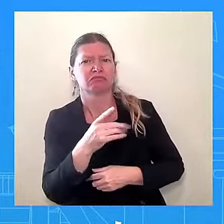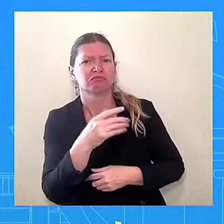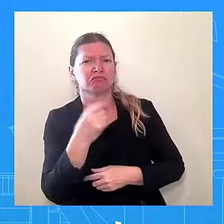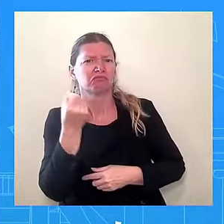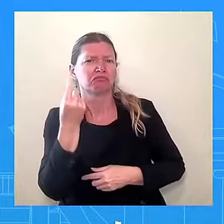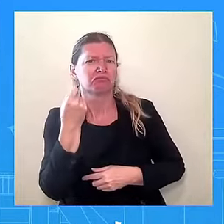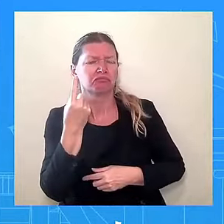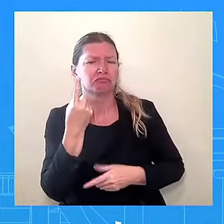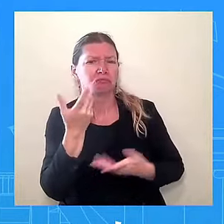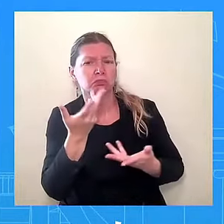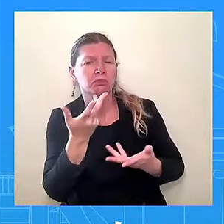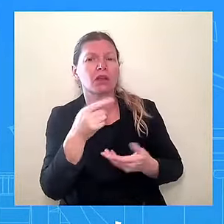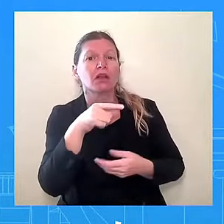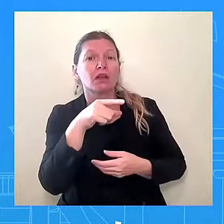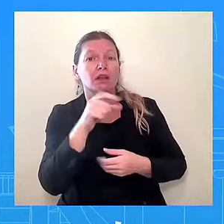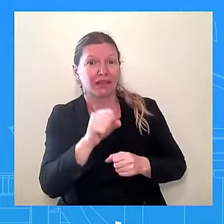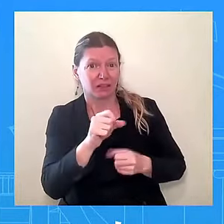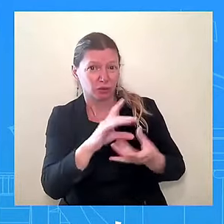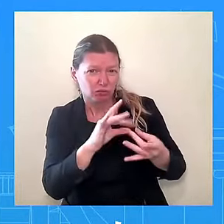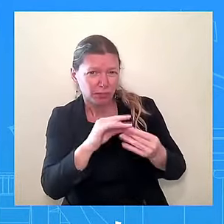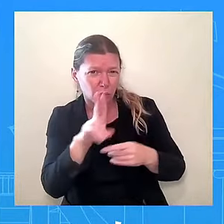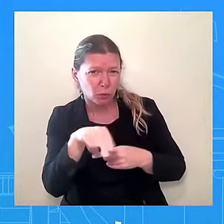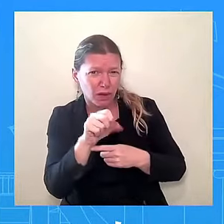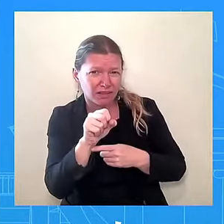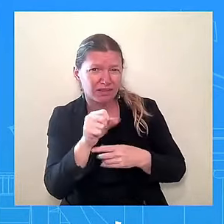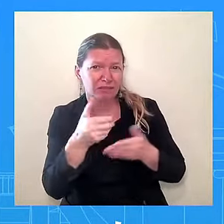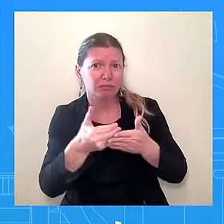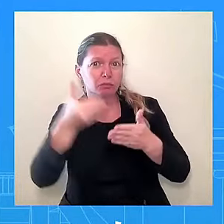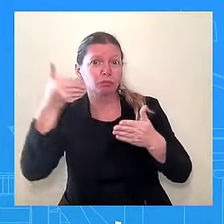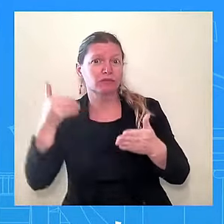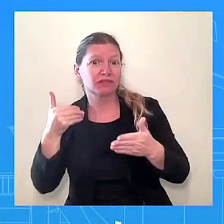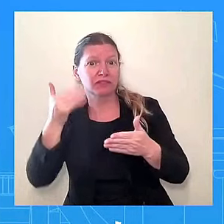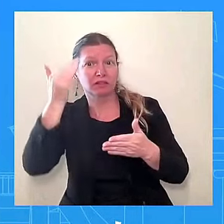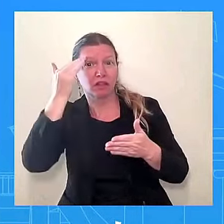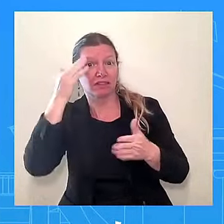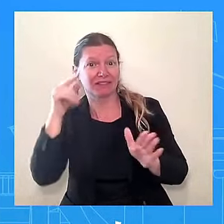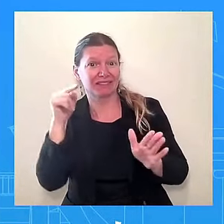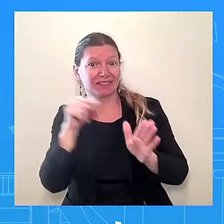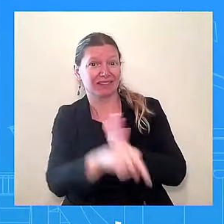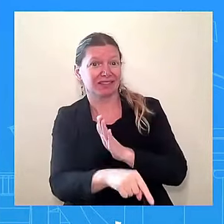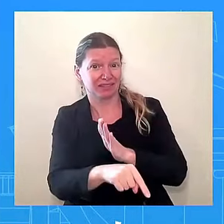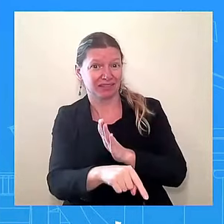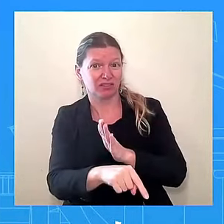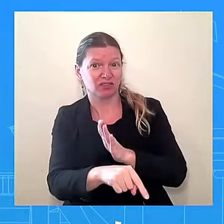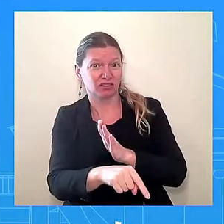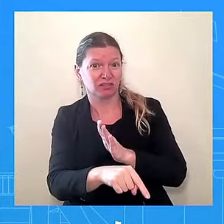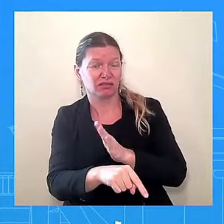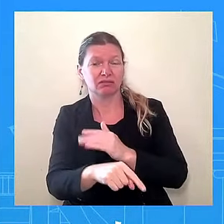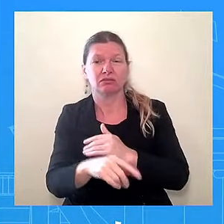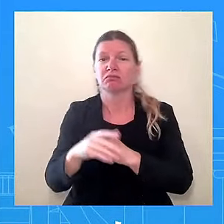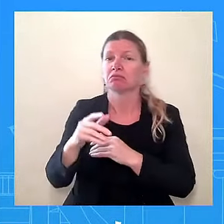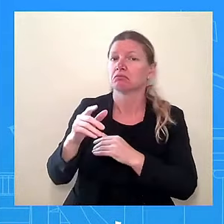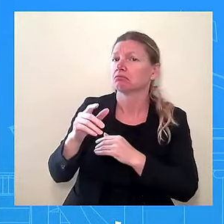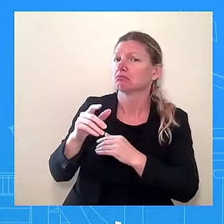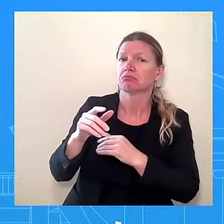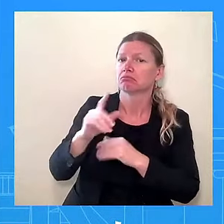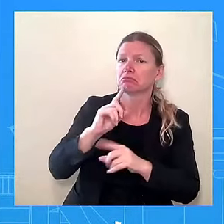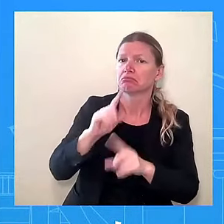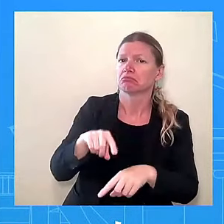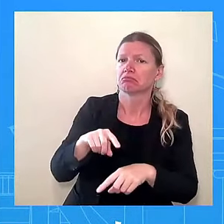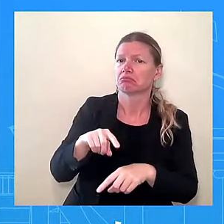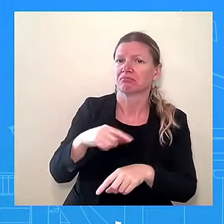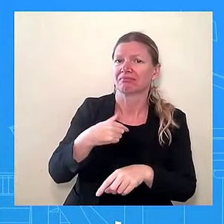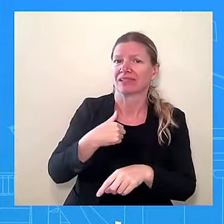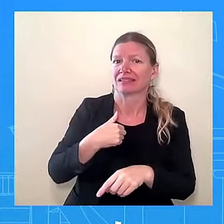before him? No. Again, I'm not in a position to, just want to say... No, you can't say that we had knowledge or